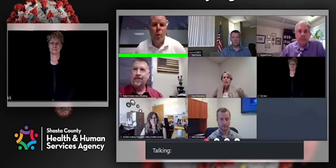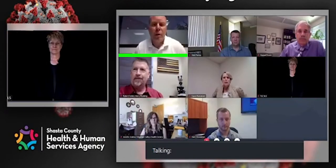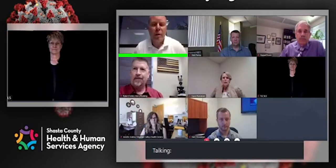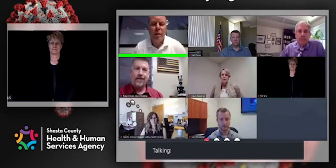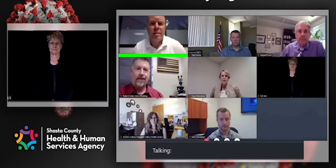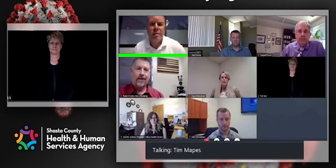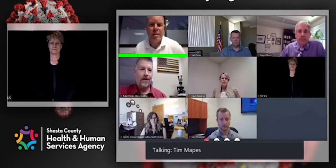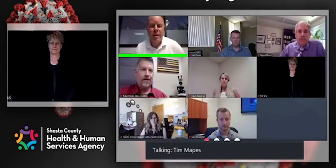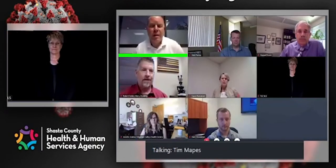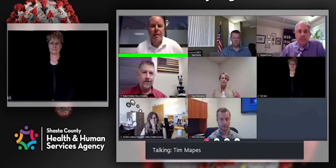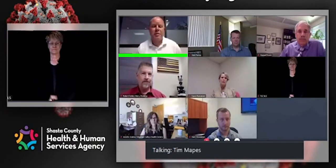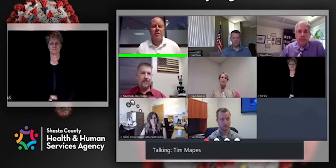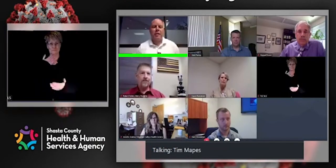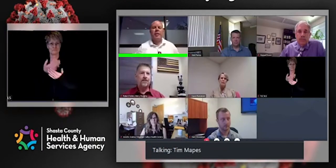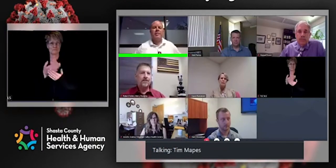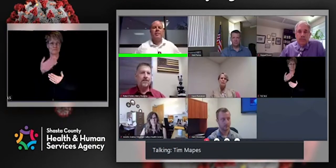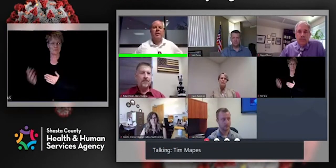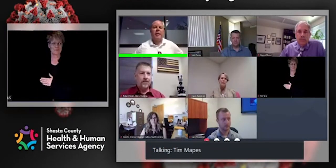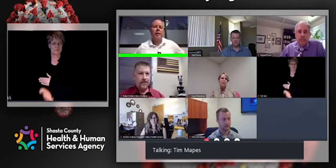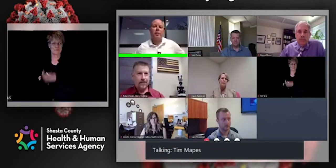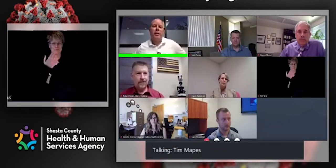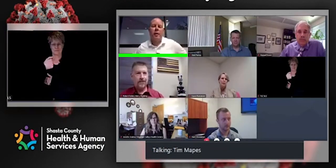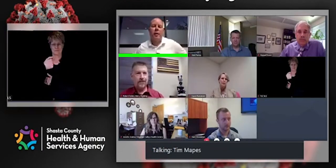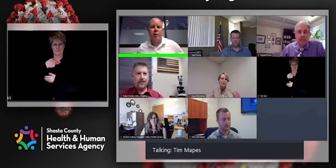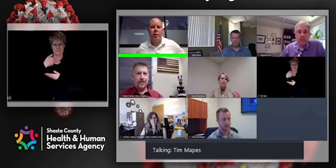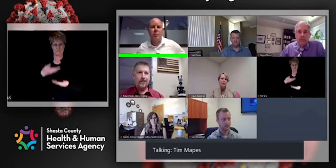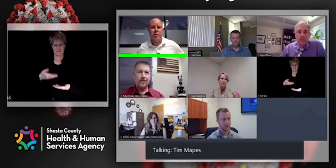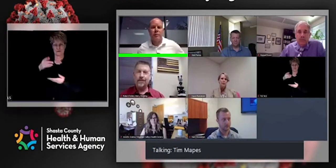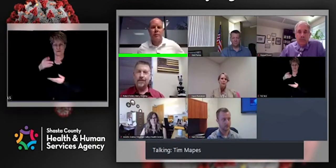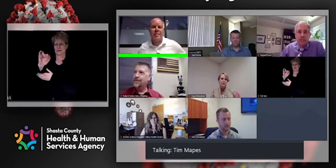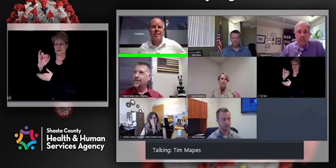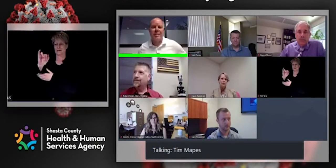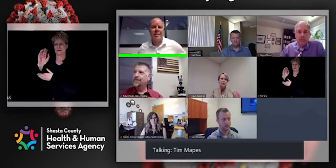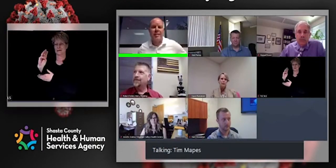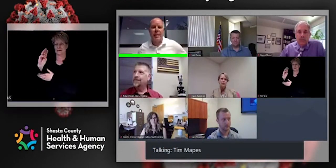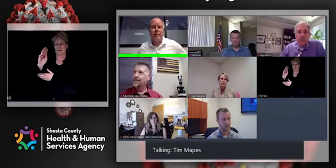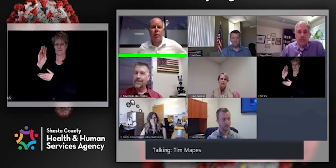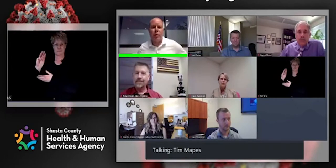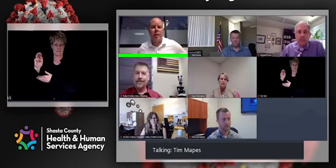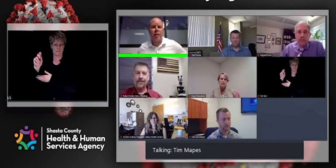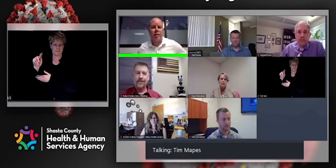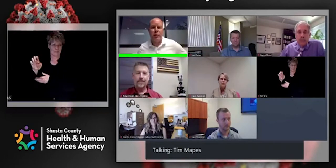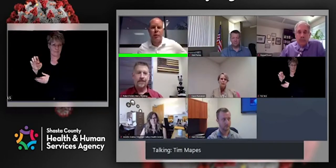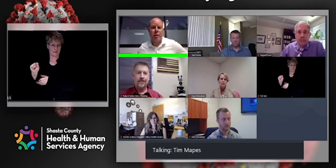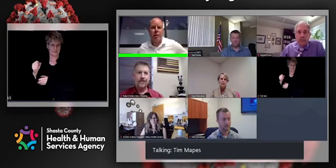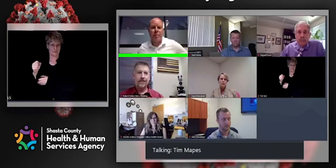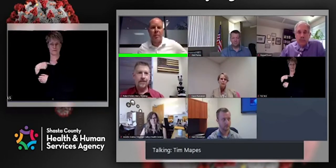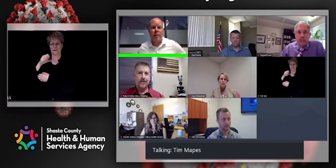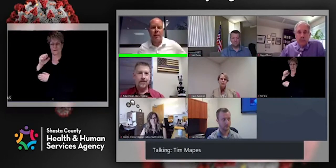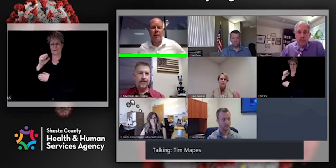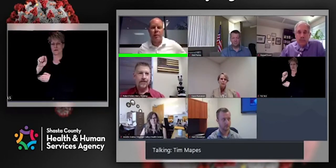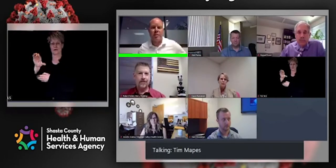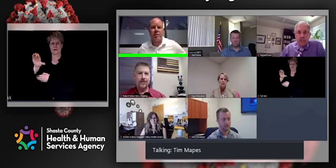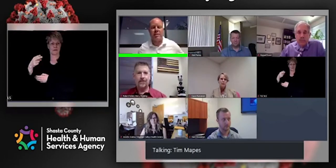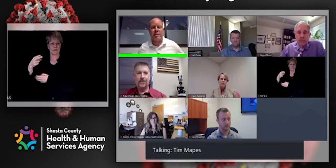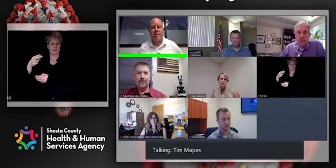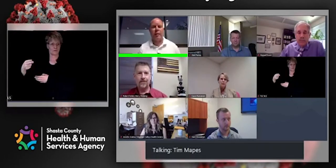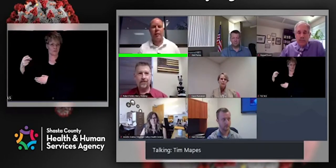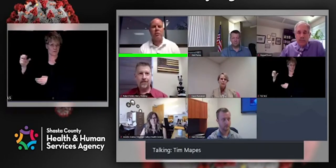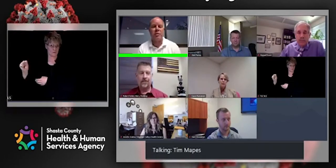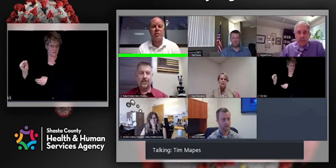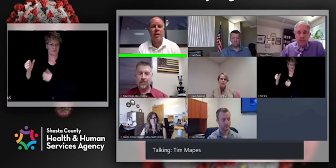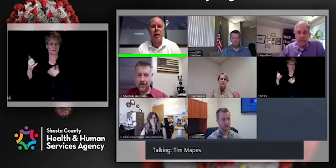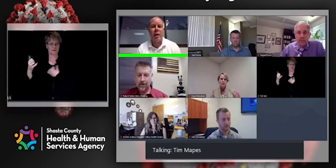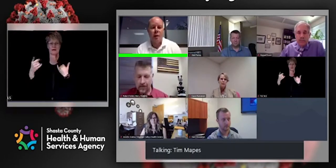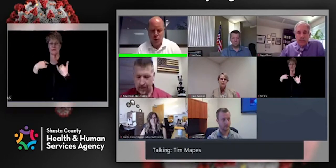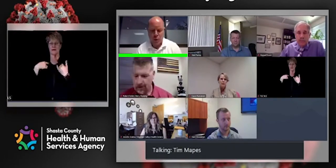Good morning. This is Tim Mapes, Shasta County Health and Human Services, in today for Carrie Schutte, our PIO for the Shasta